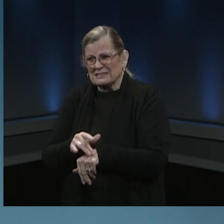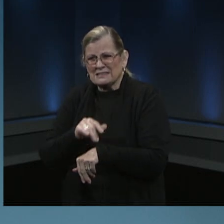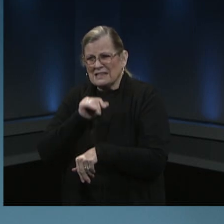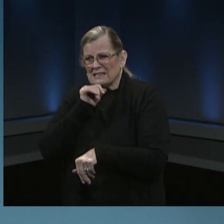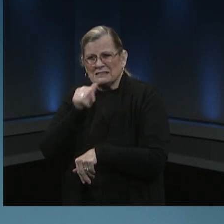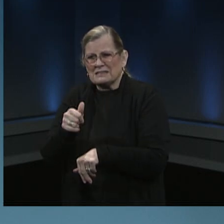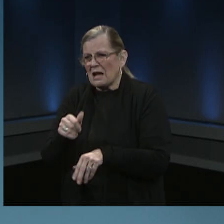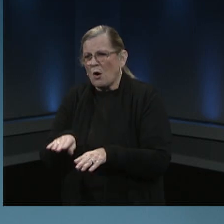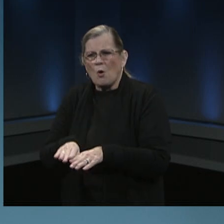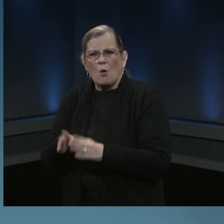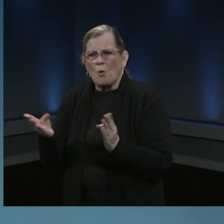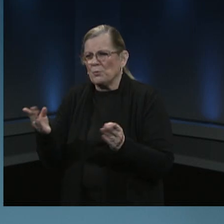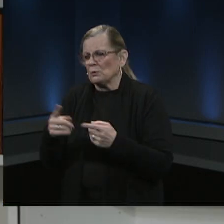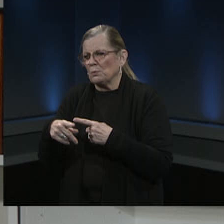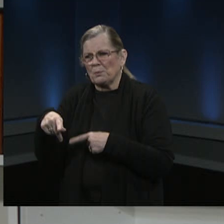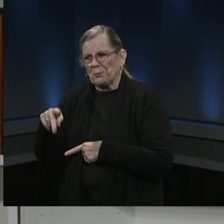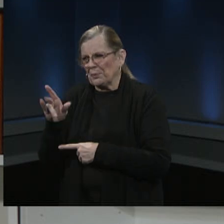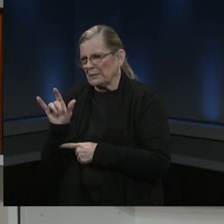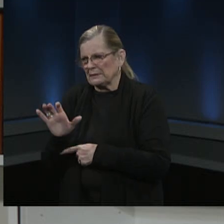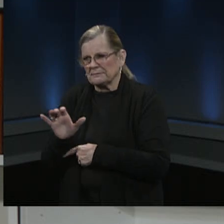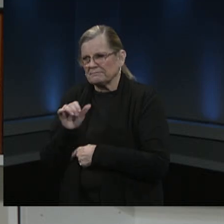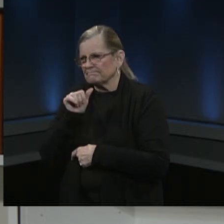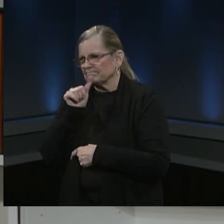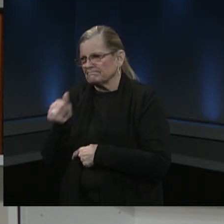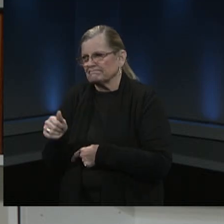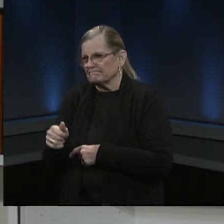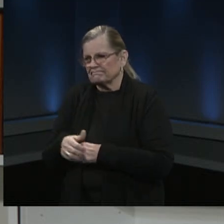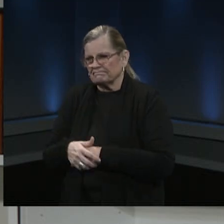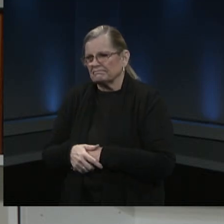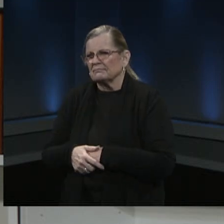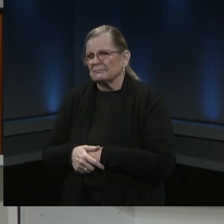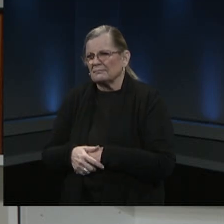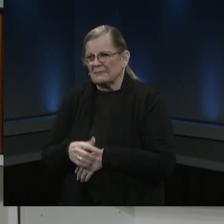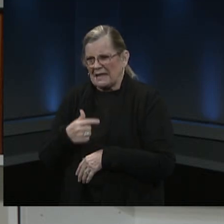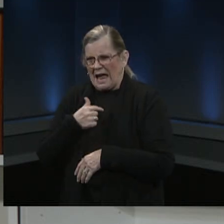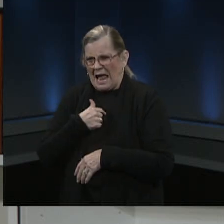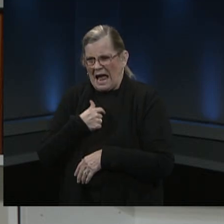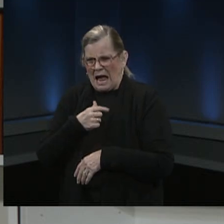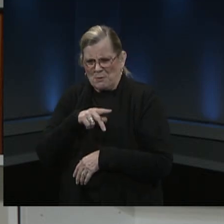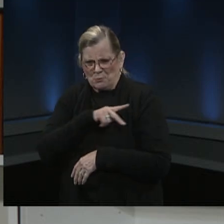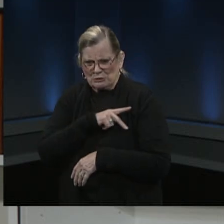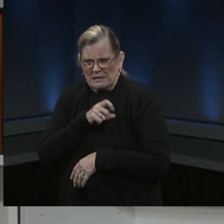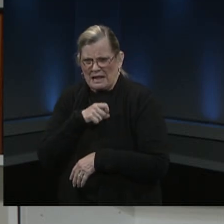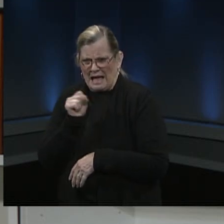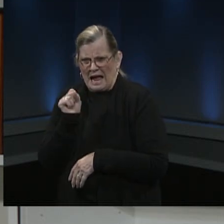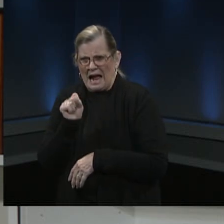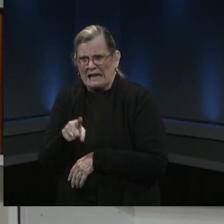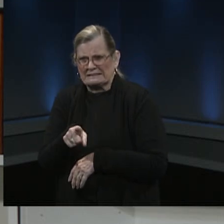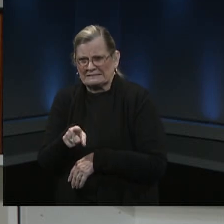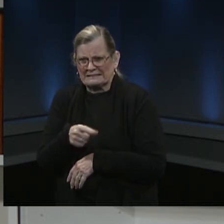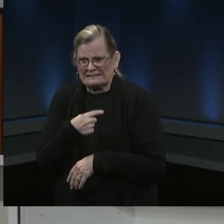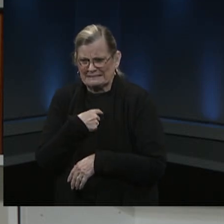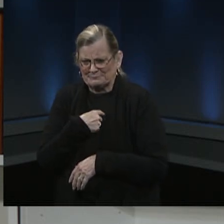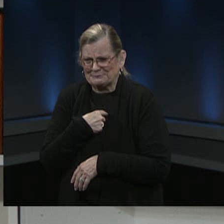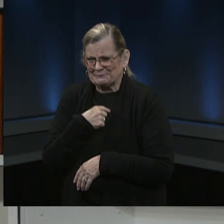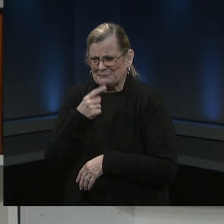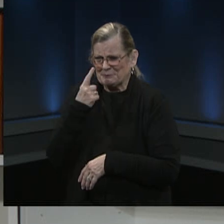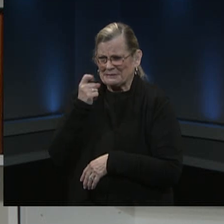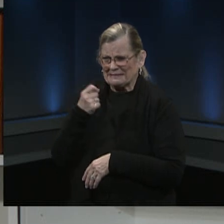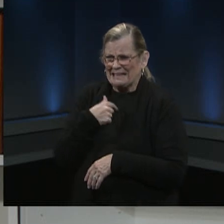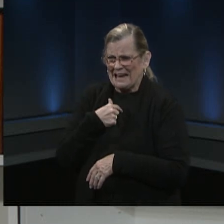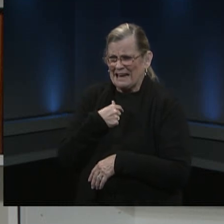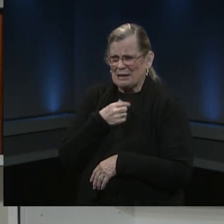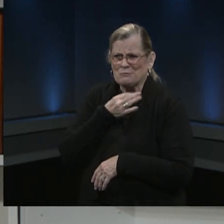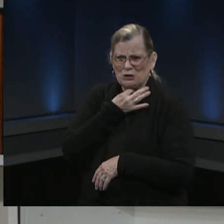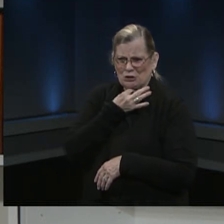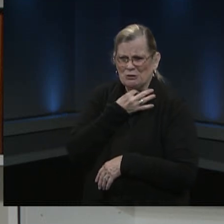i'm sure i just want to ask this is the question i want to ask dr schwartz because i know many may be asking do